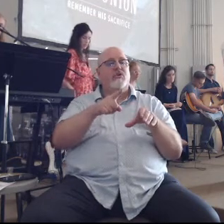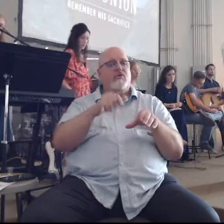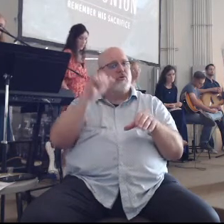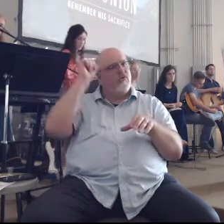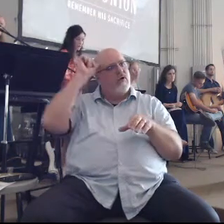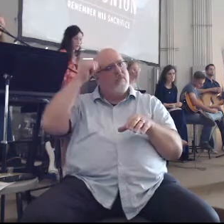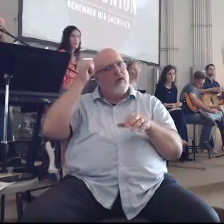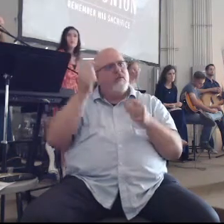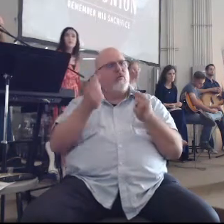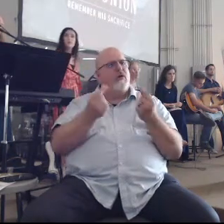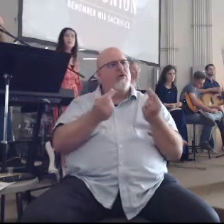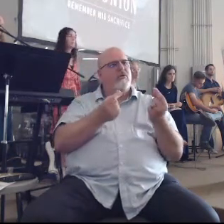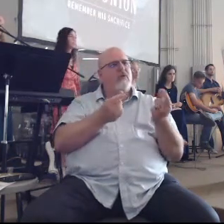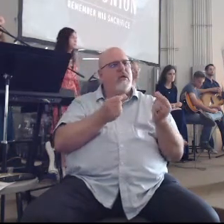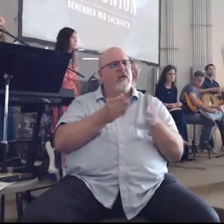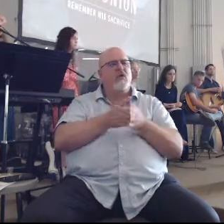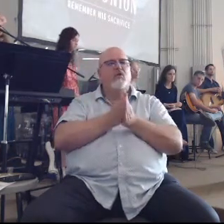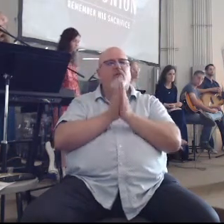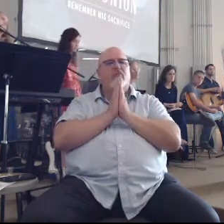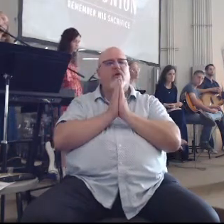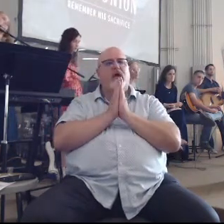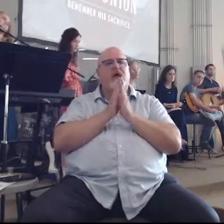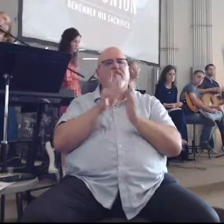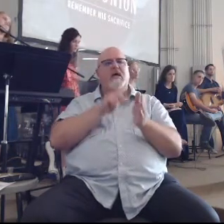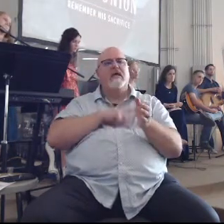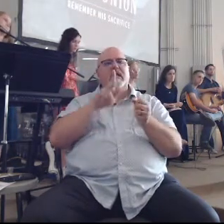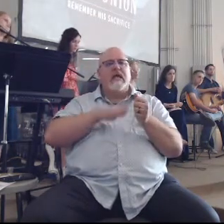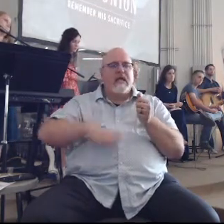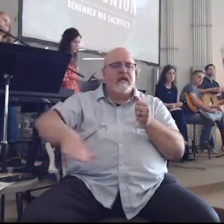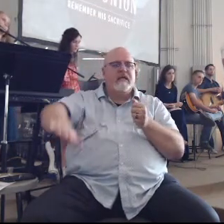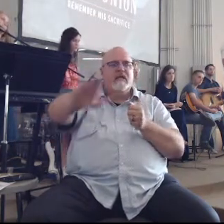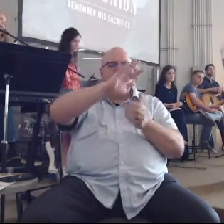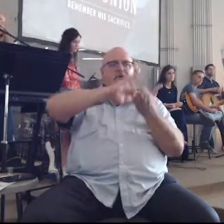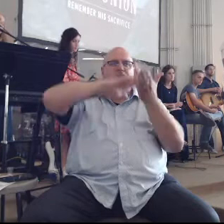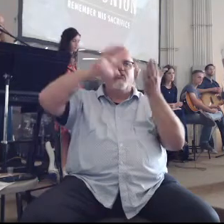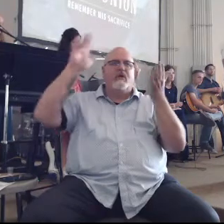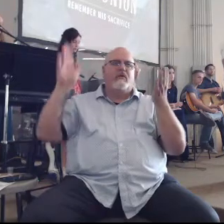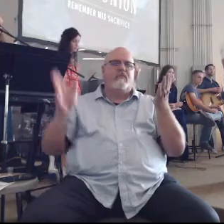remember what you're doing you are praying kingdom glory